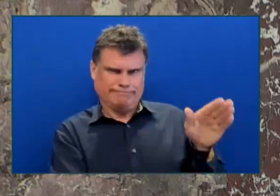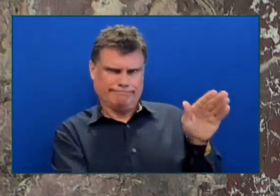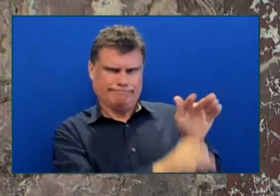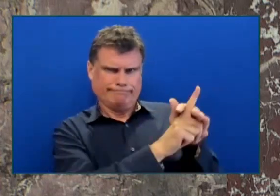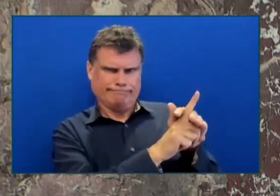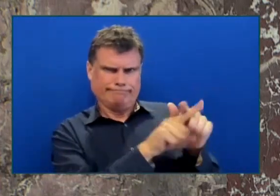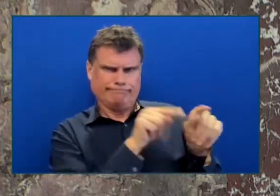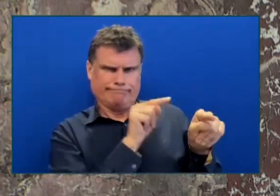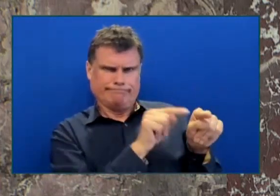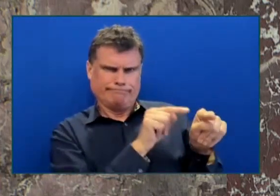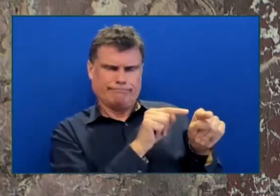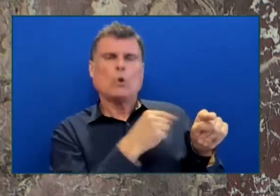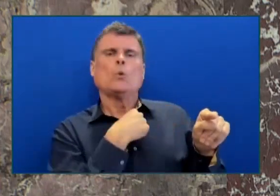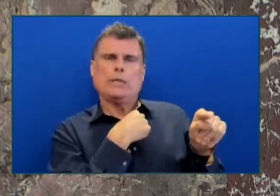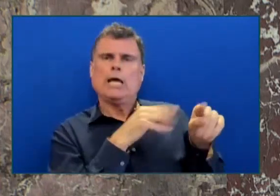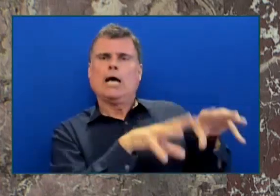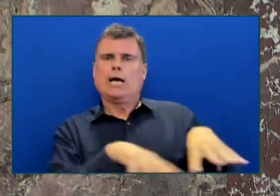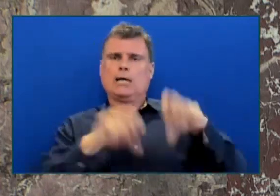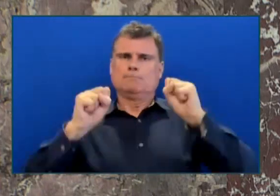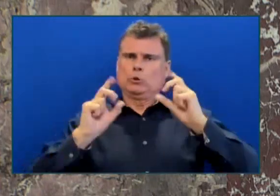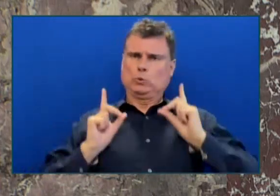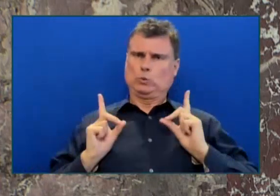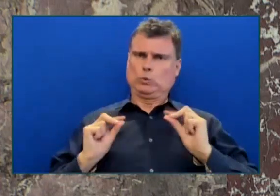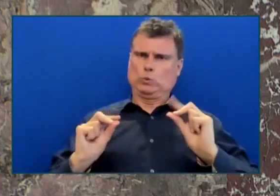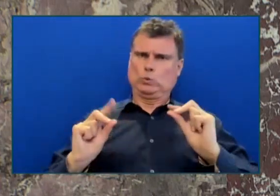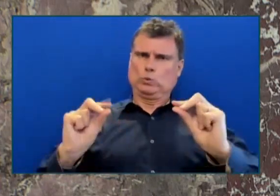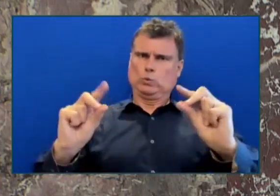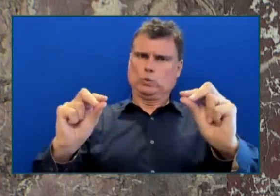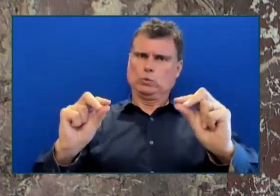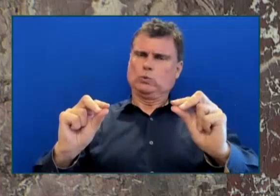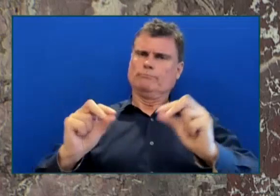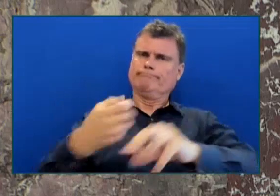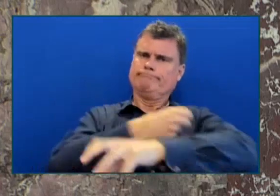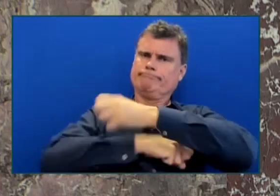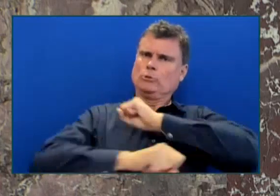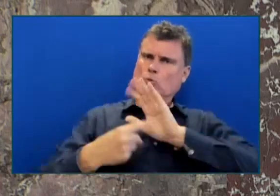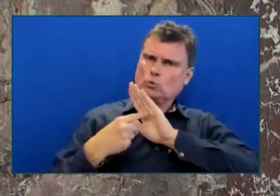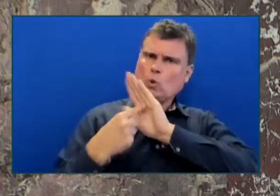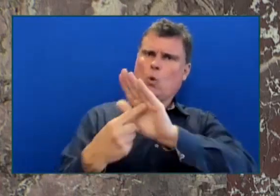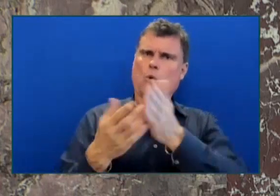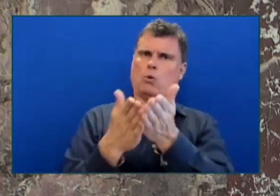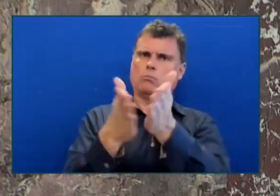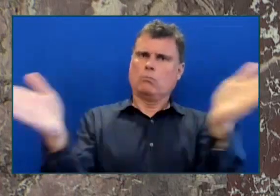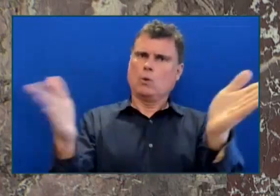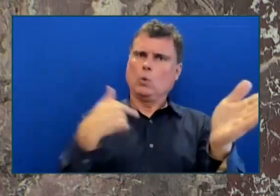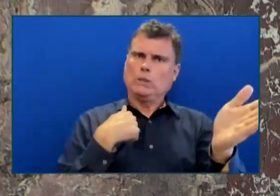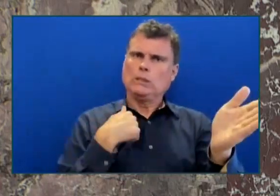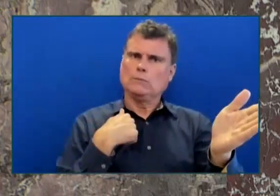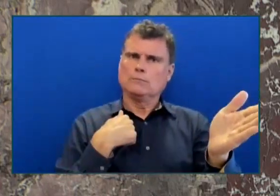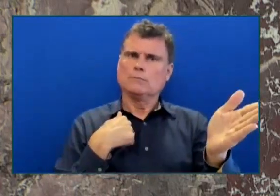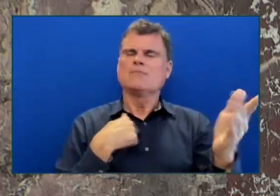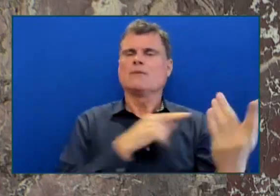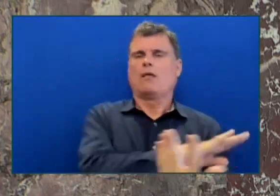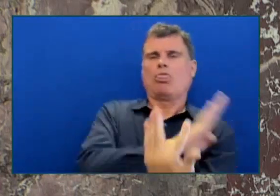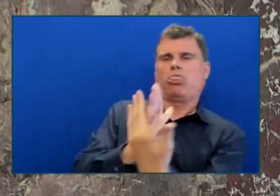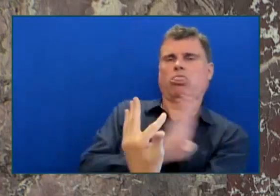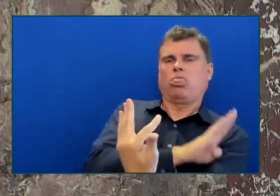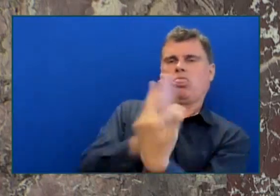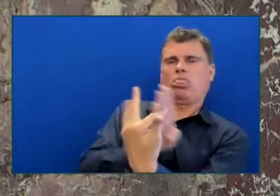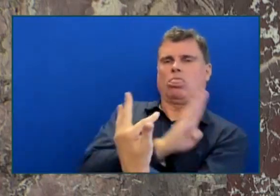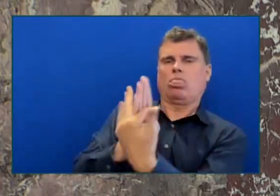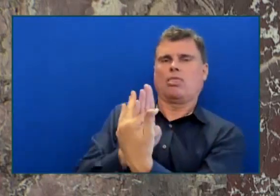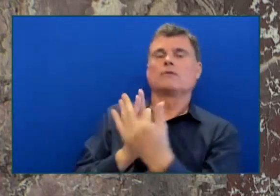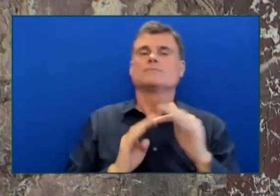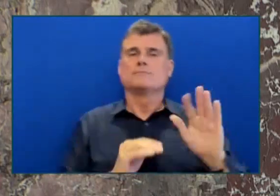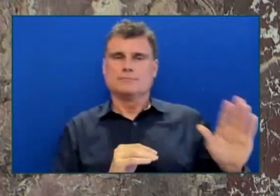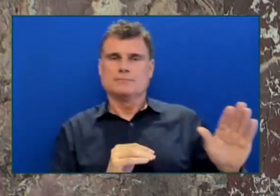Members, members, members In the short term It can have a negative impact on the public's perception Of Crown